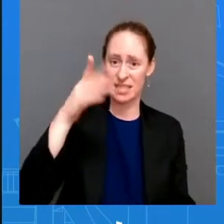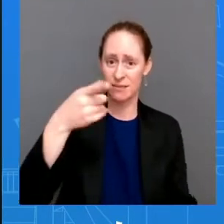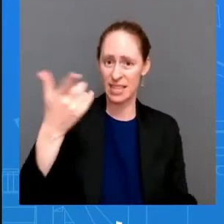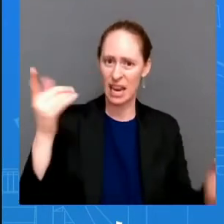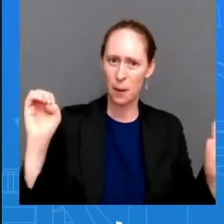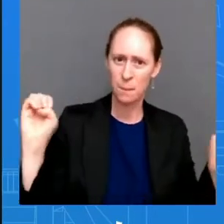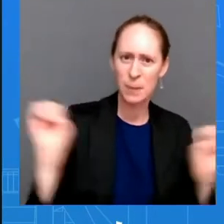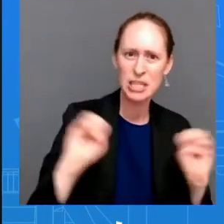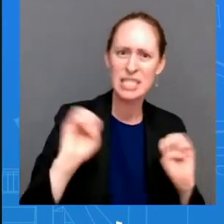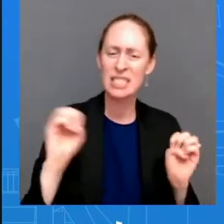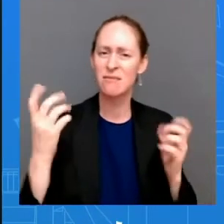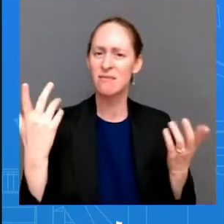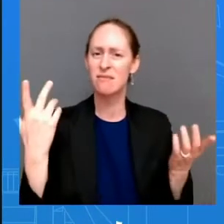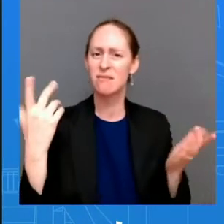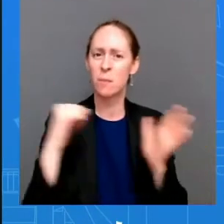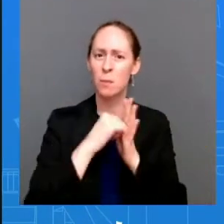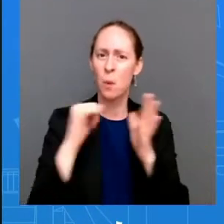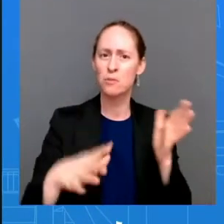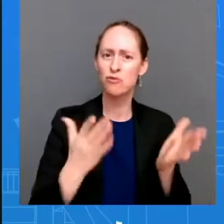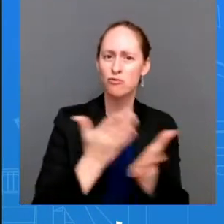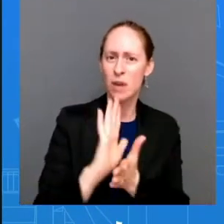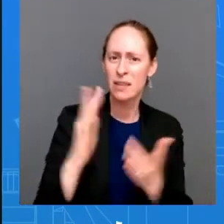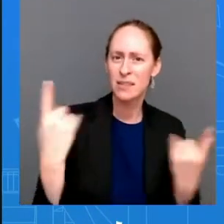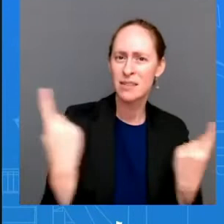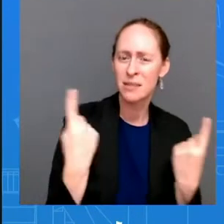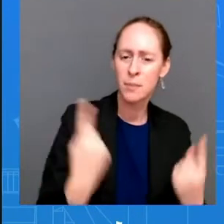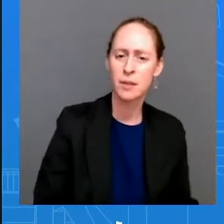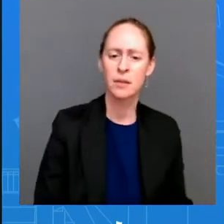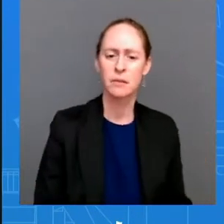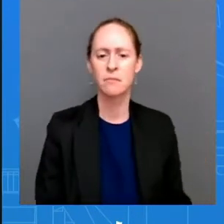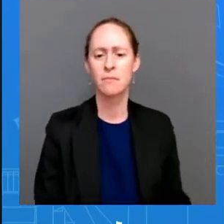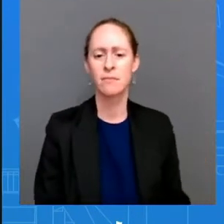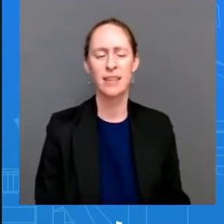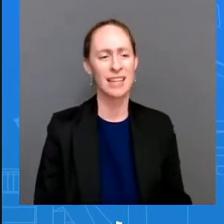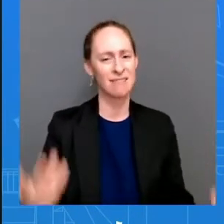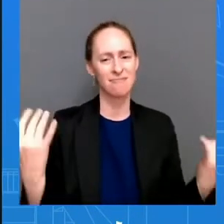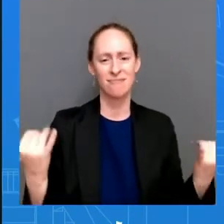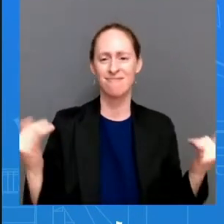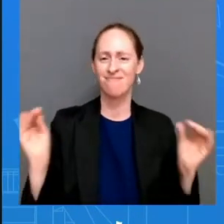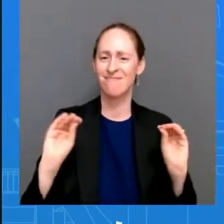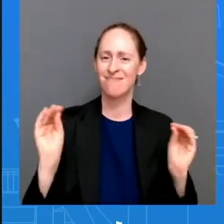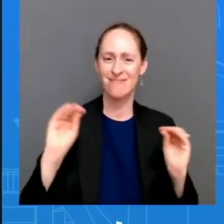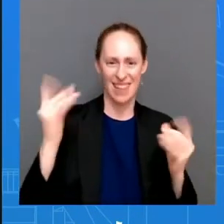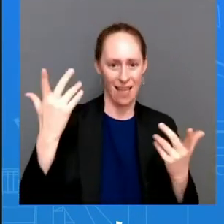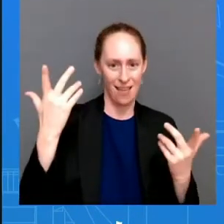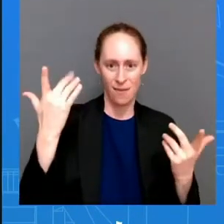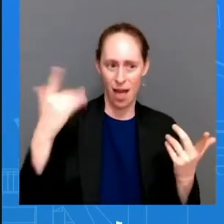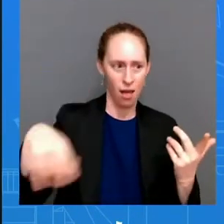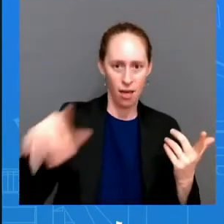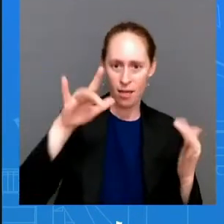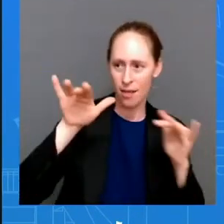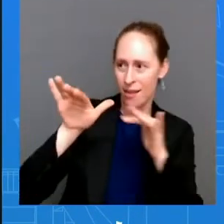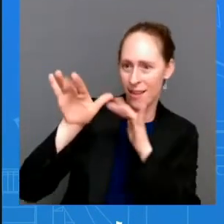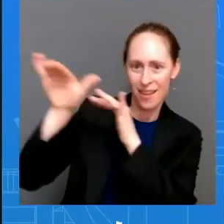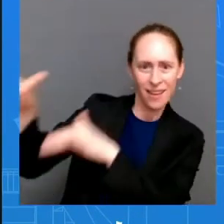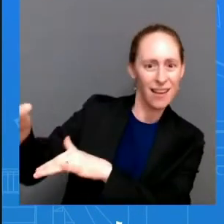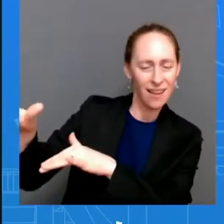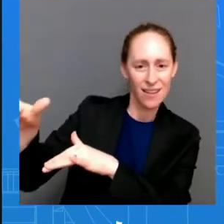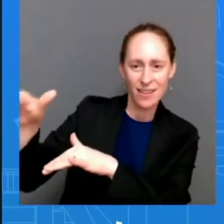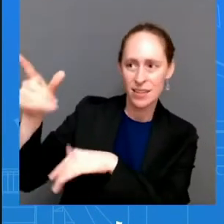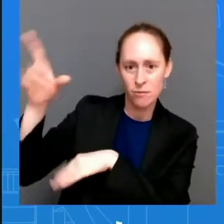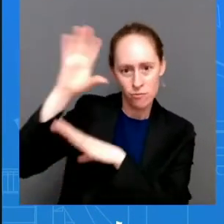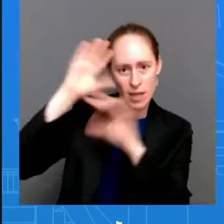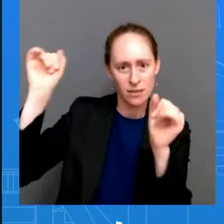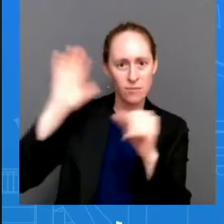president's looking at all his options you're going to hear from him that's where everybody's going at this moment uh to hear from at two o'clock on this particular executive